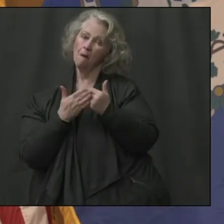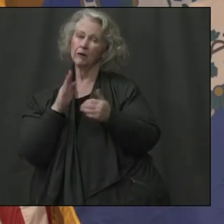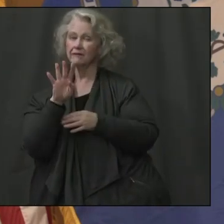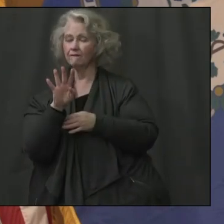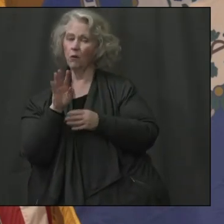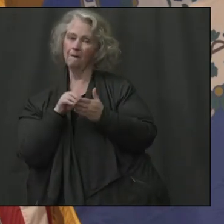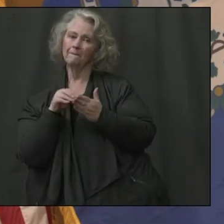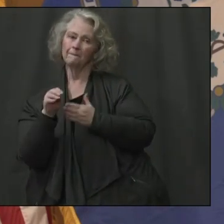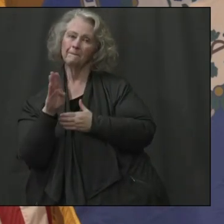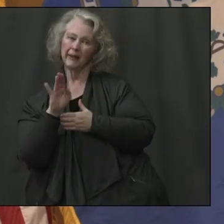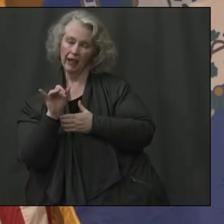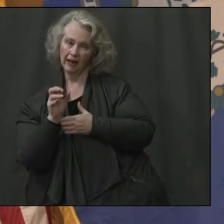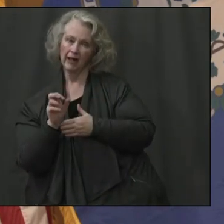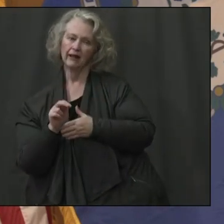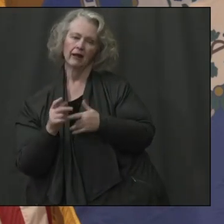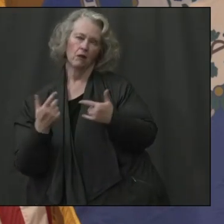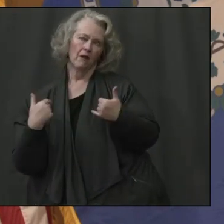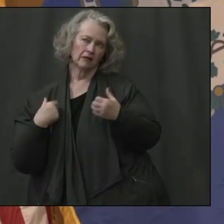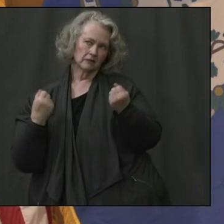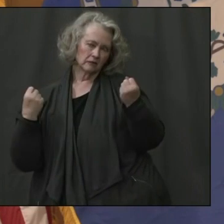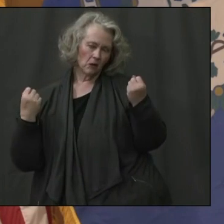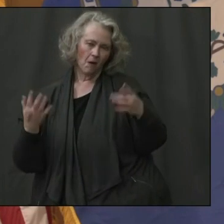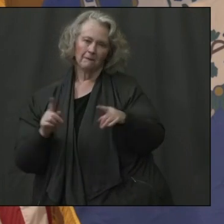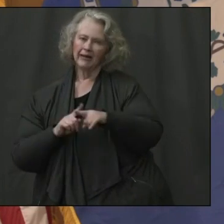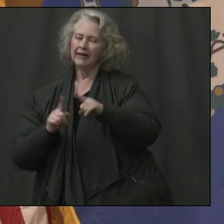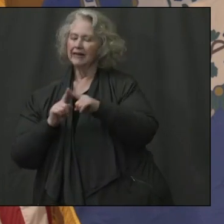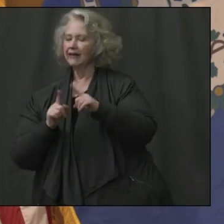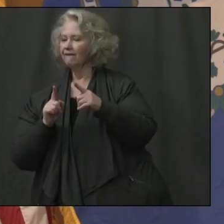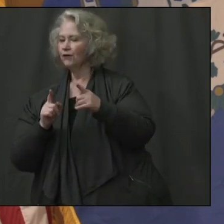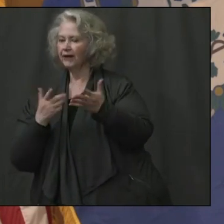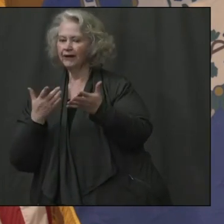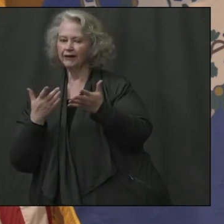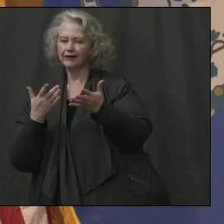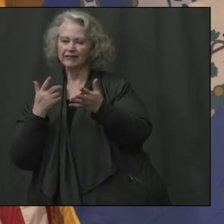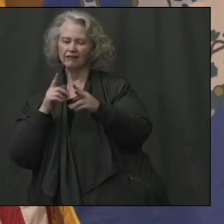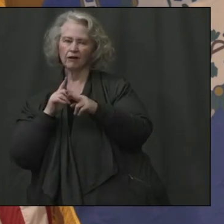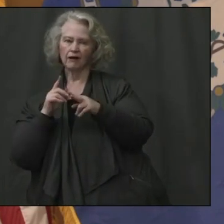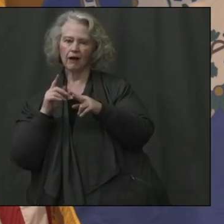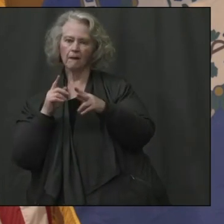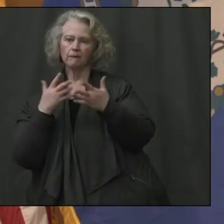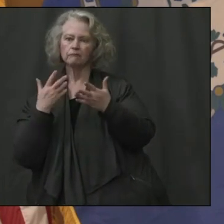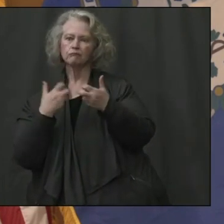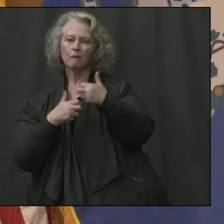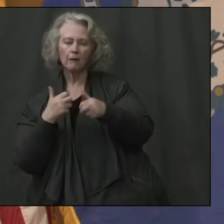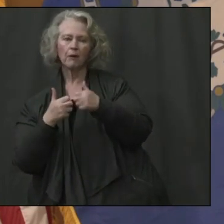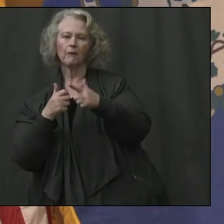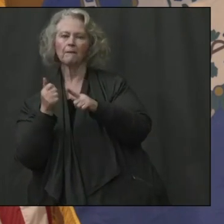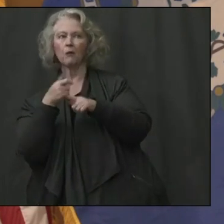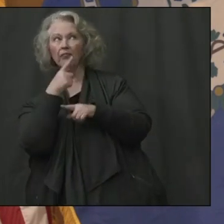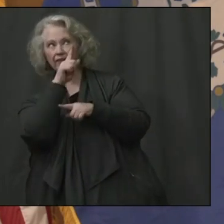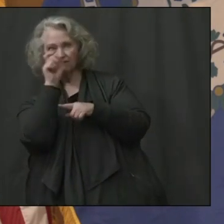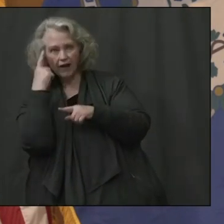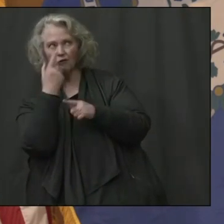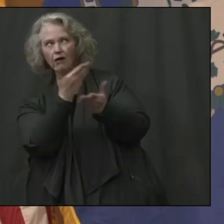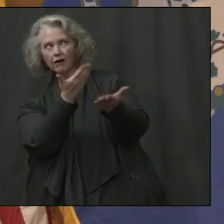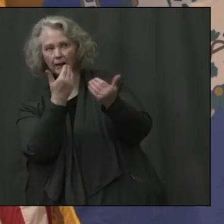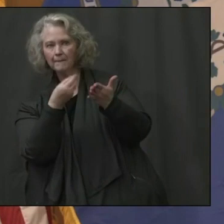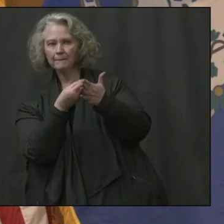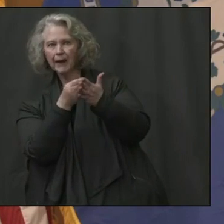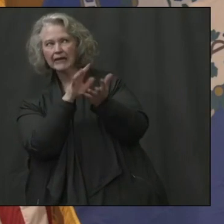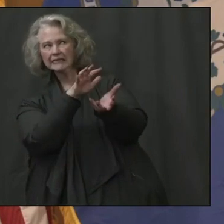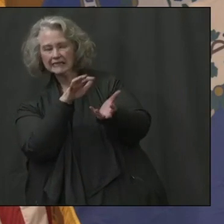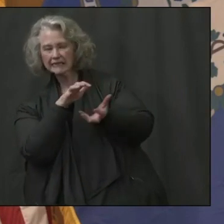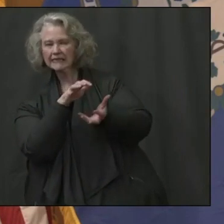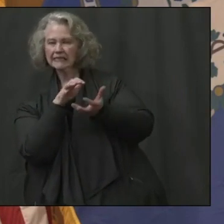recovery notes and we had dollars that came in from the federal government and, um, other programmatic measures. Um, so if we're just thinking about fiscal year